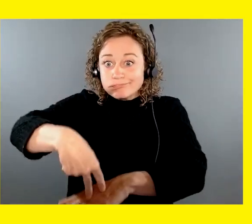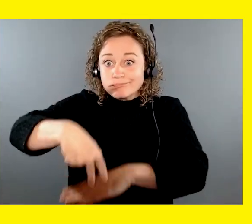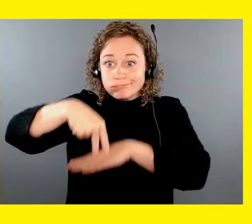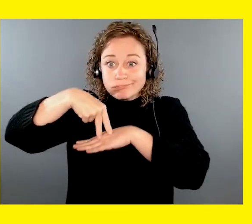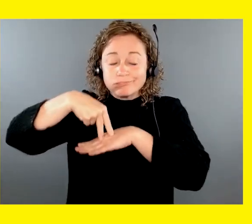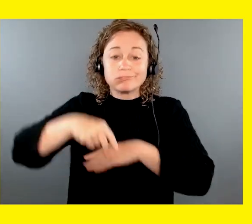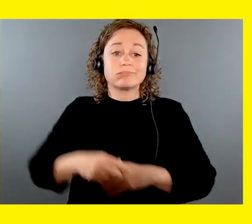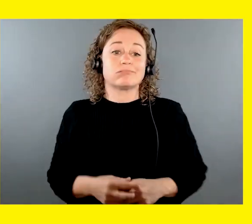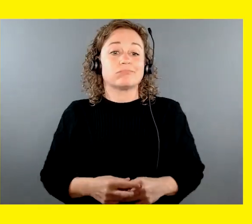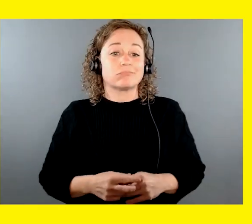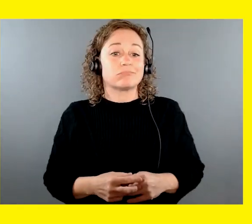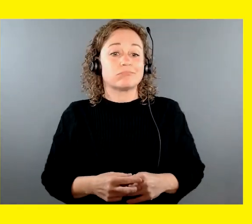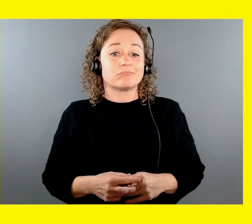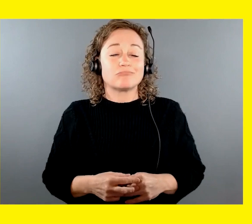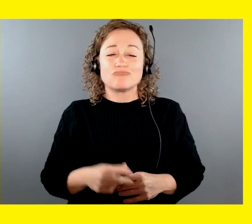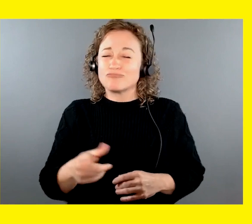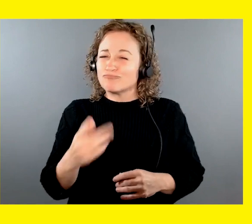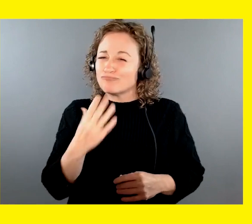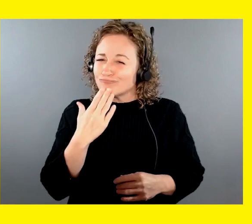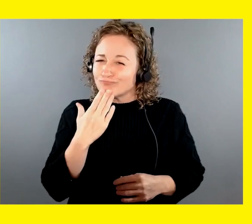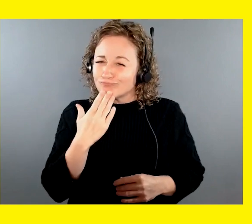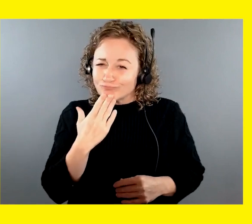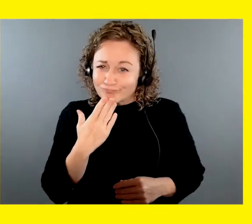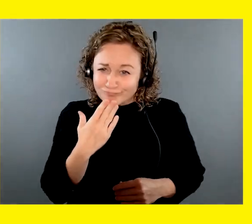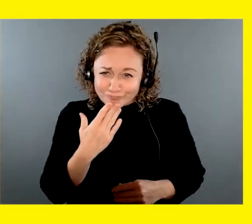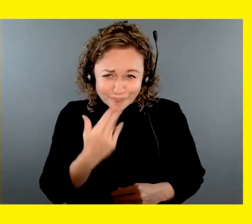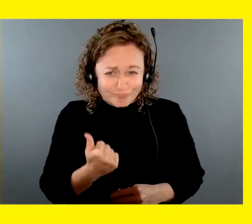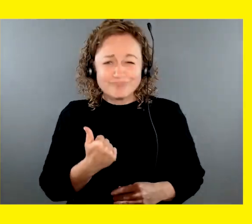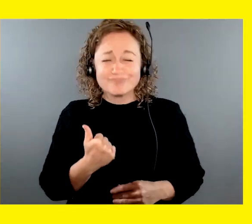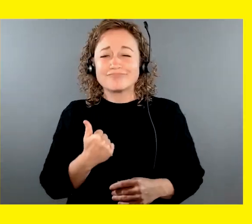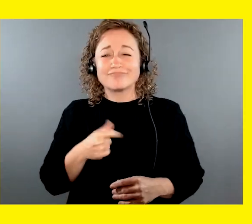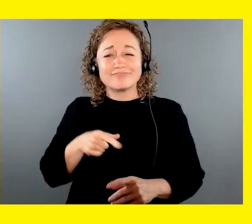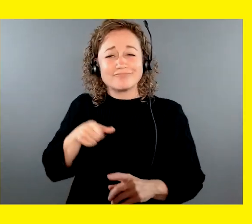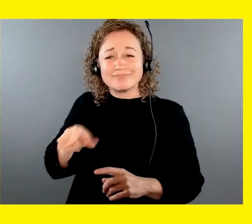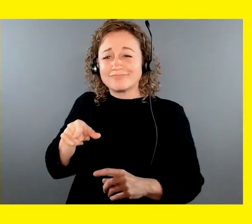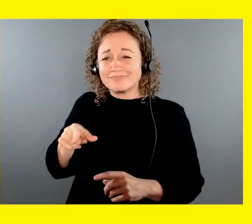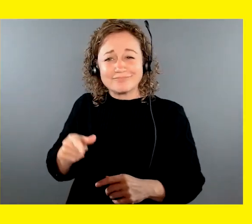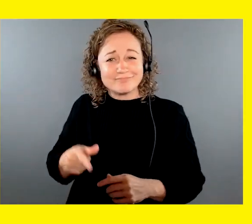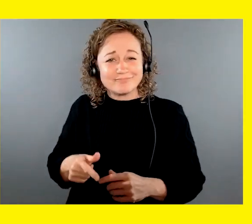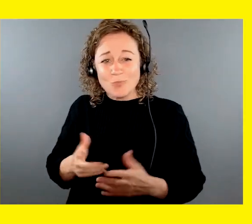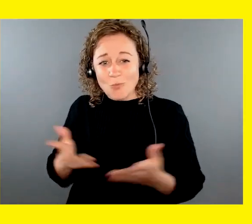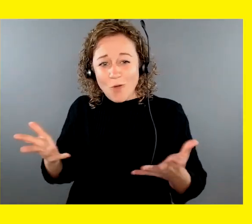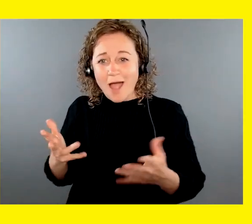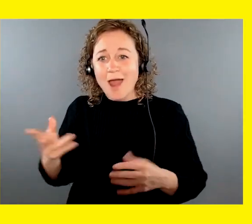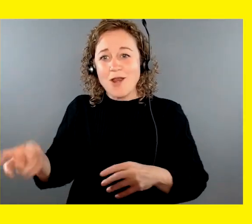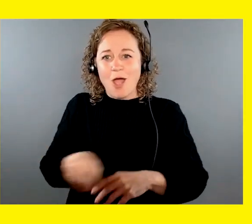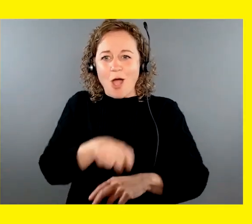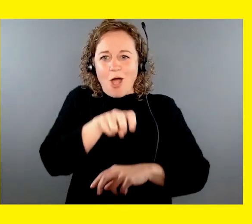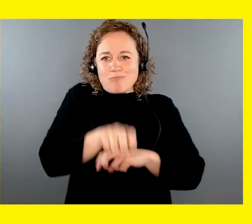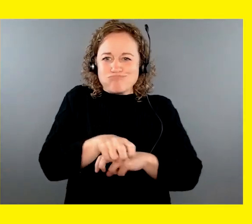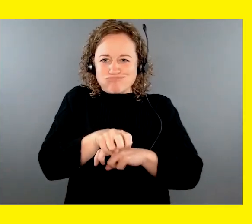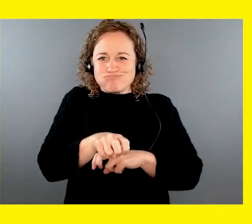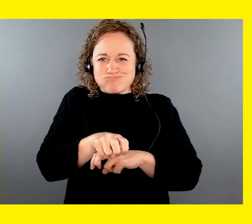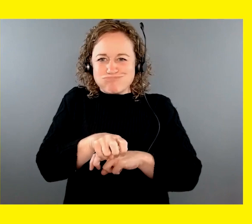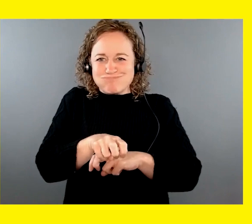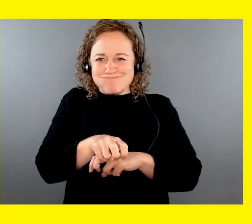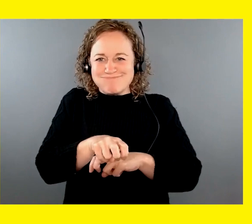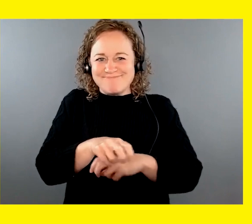And the most adorable thing is her sitting on my lap.